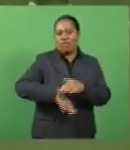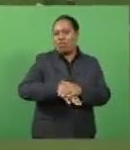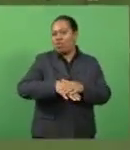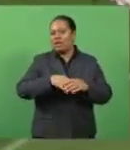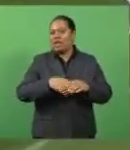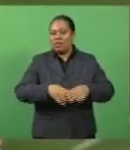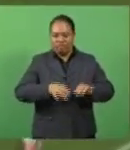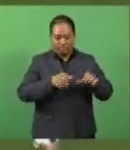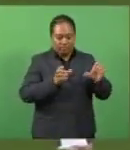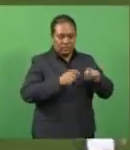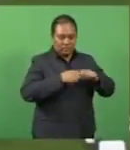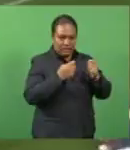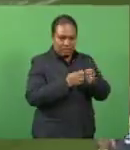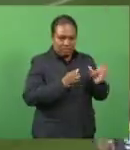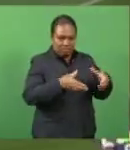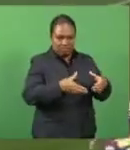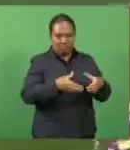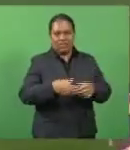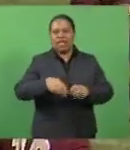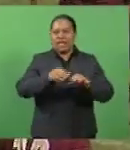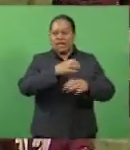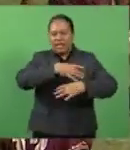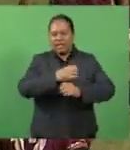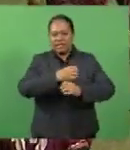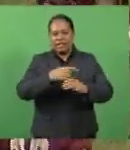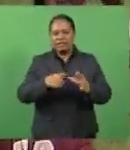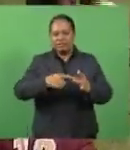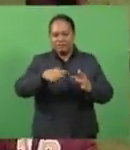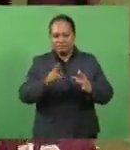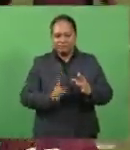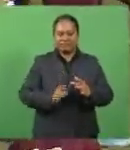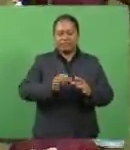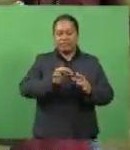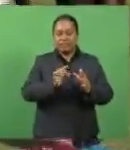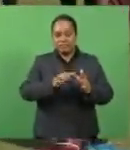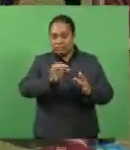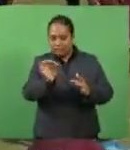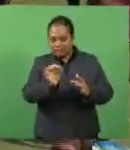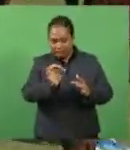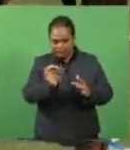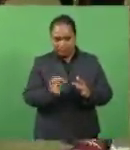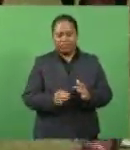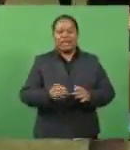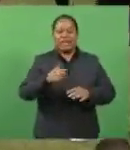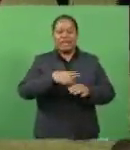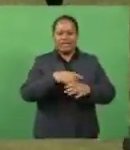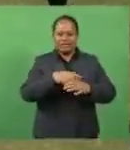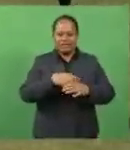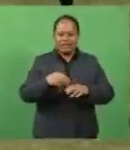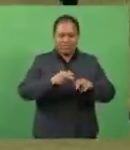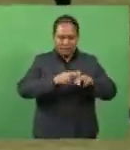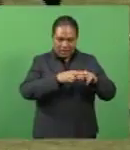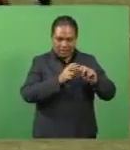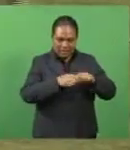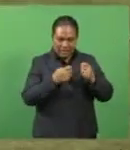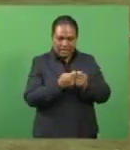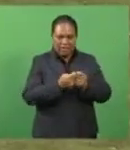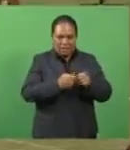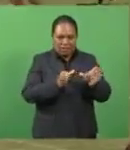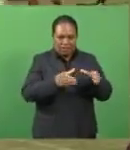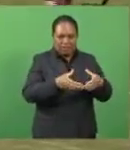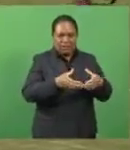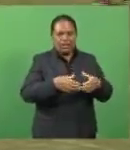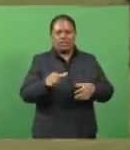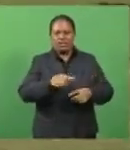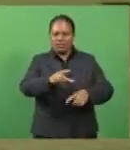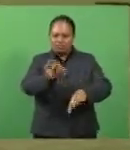Australia, Scotland and Italy. Koston says his main goal is to ensure that members of the Fiji Mbati development squad earn